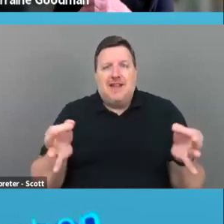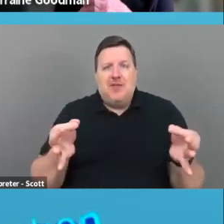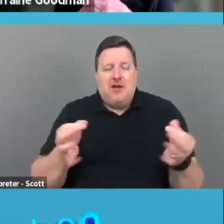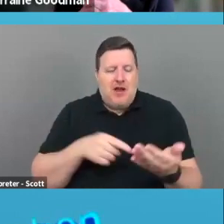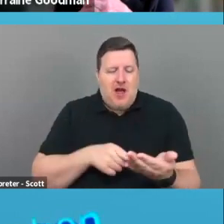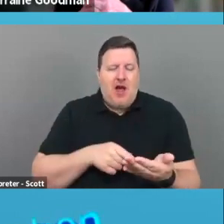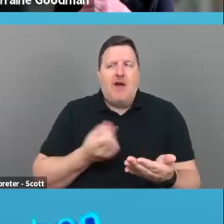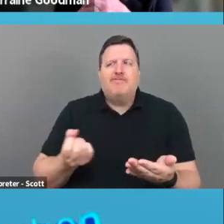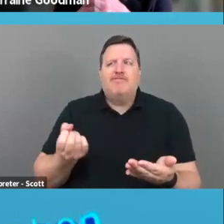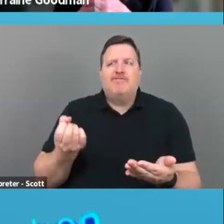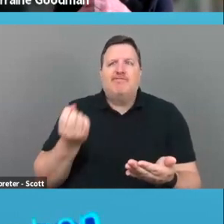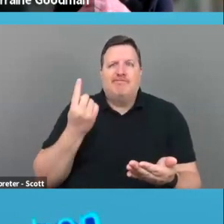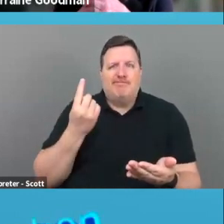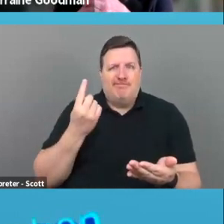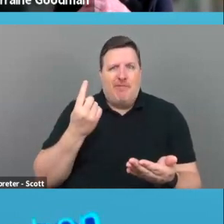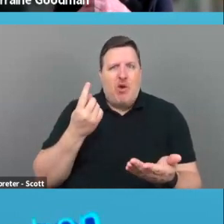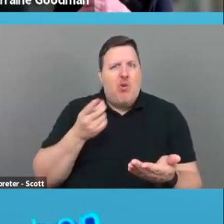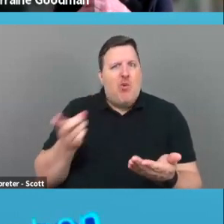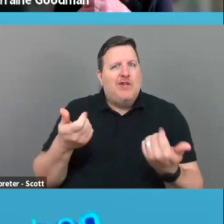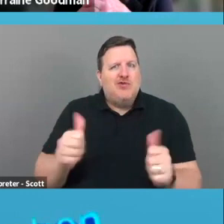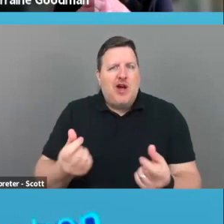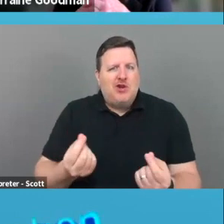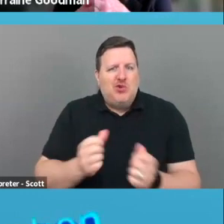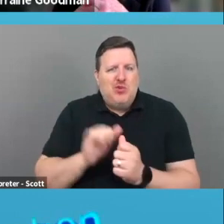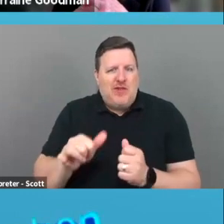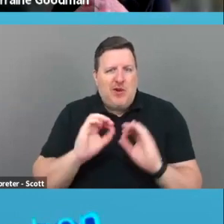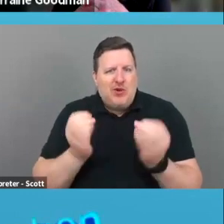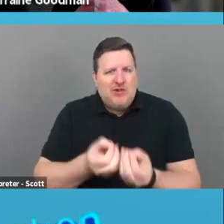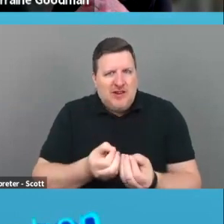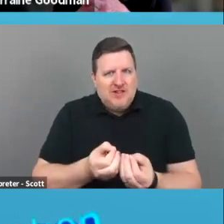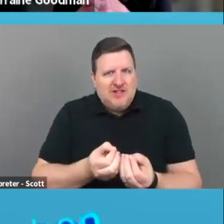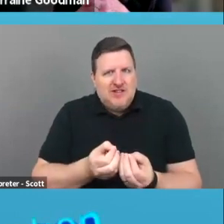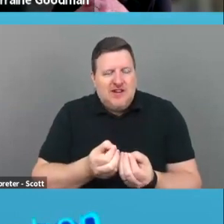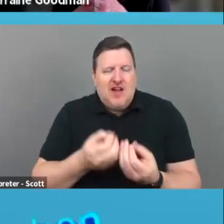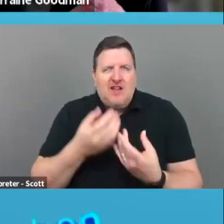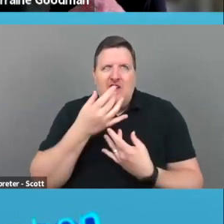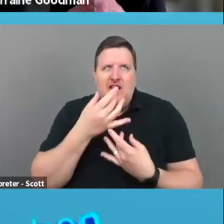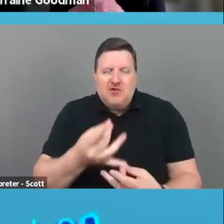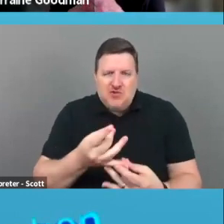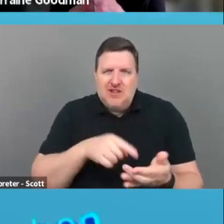why, what he's doing and what he's trying to do with his organization in a very compelling way.